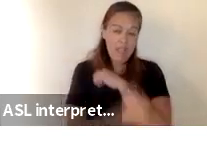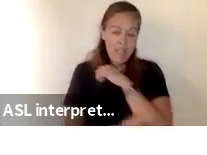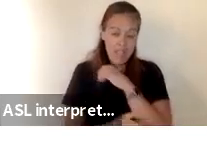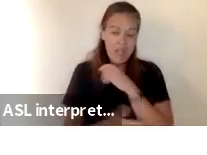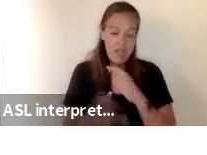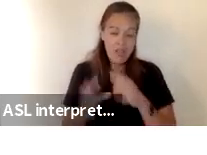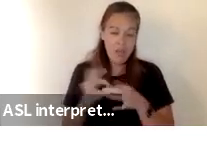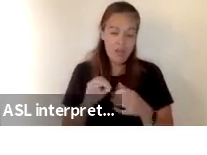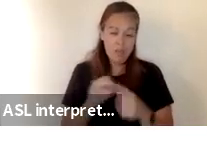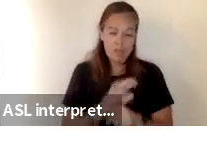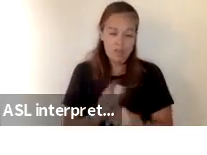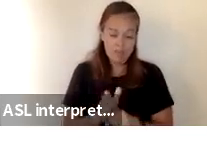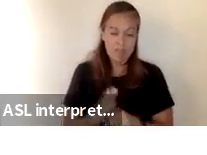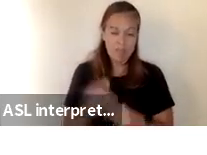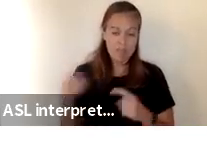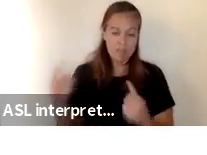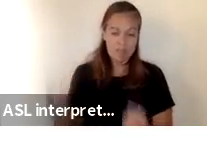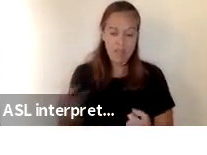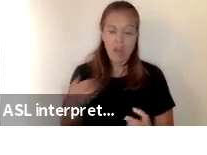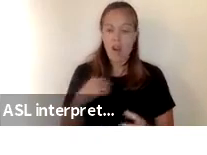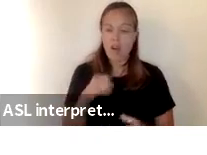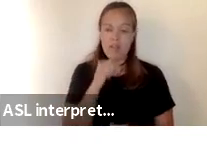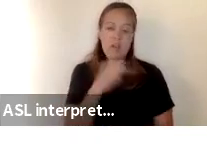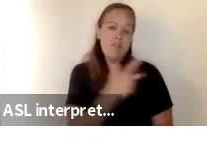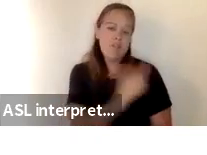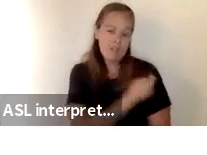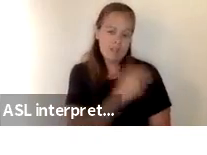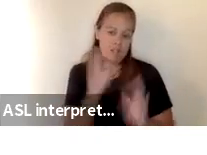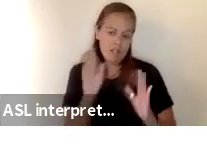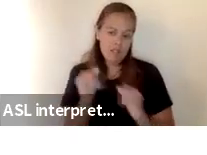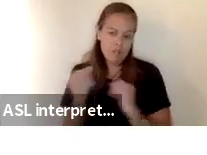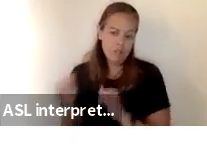19 to date are among unvaccinated individuals